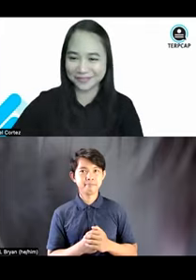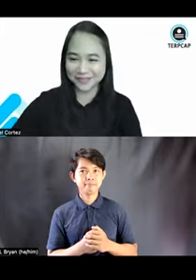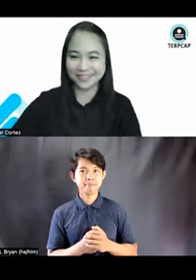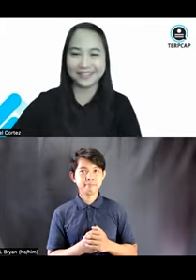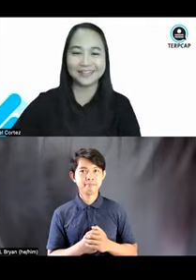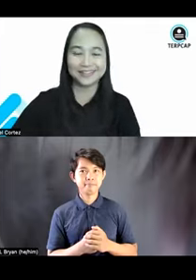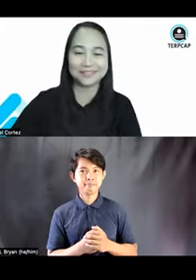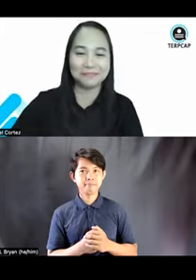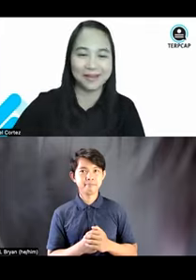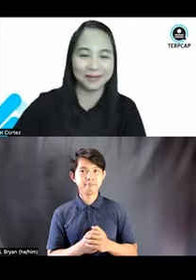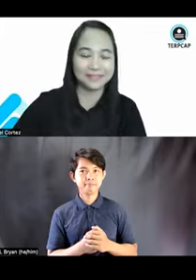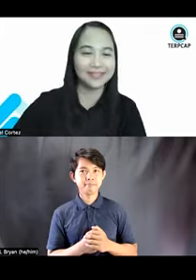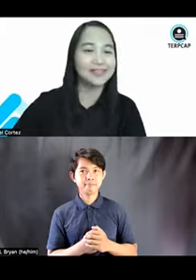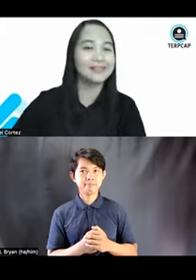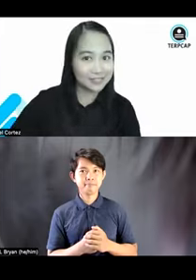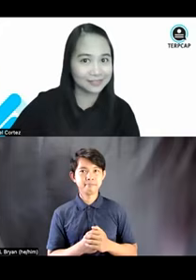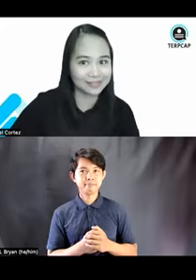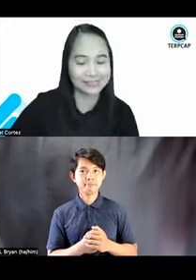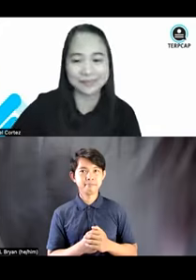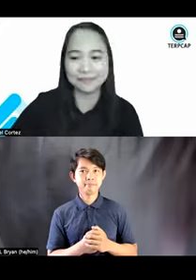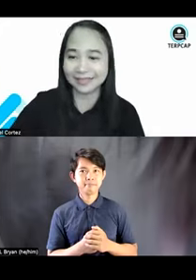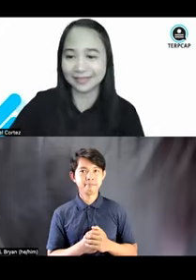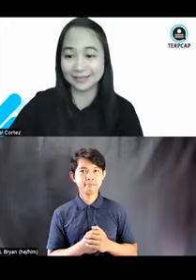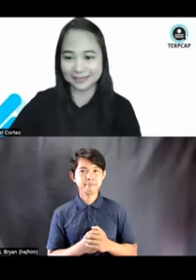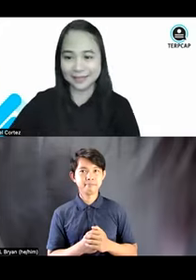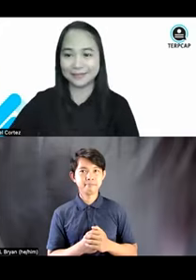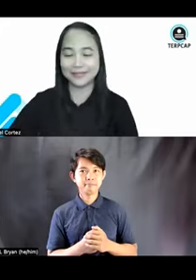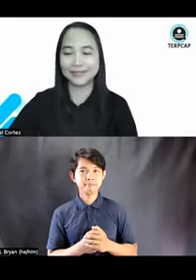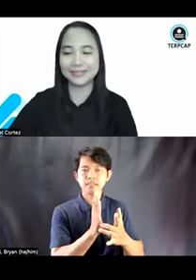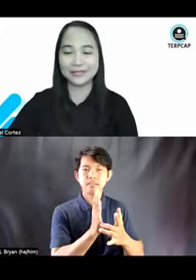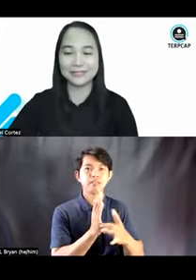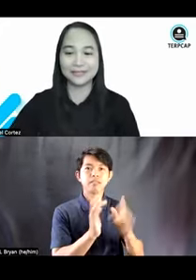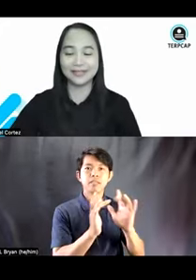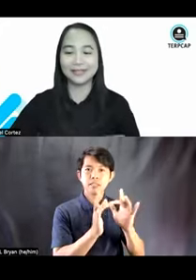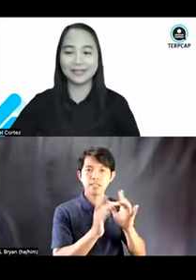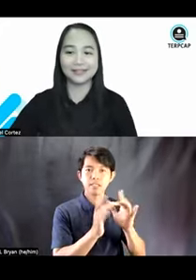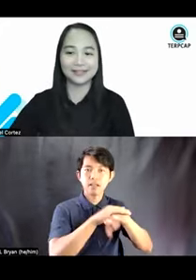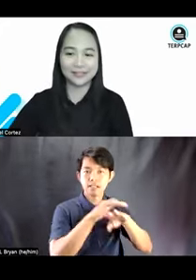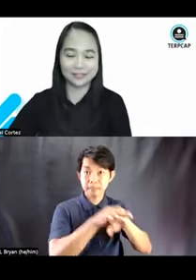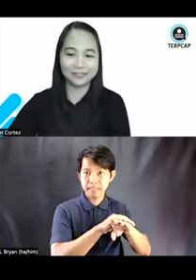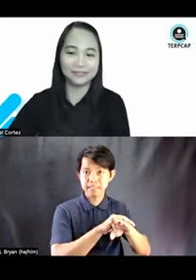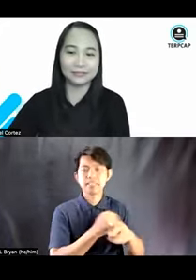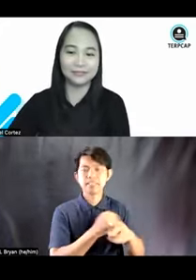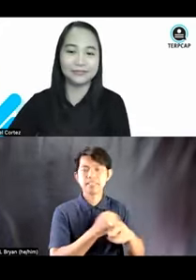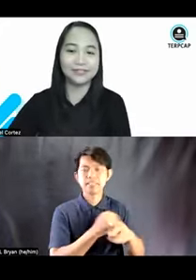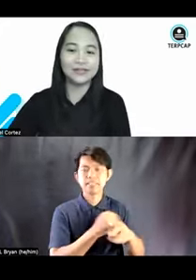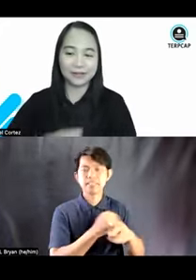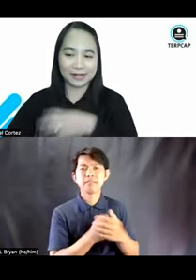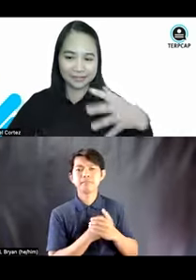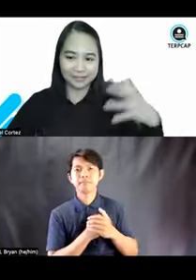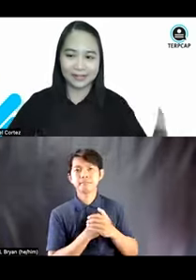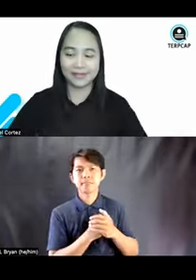part two. And that is about digital accessibility this time. And this is going to be in connection to